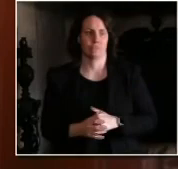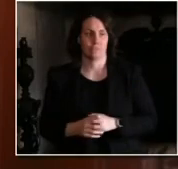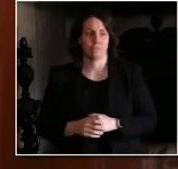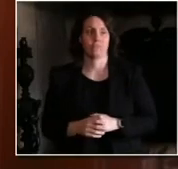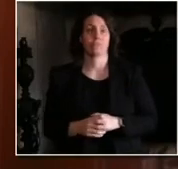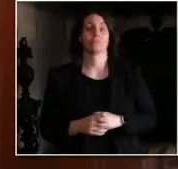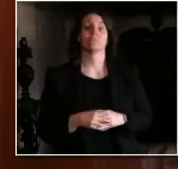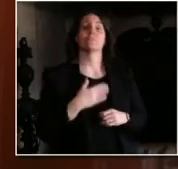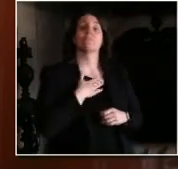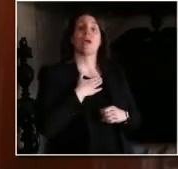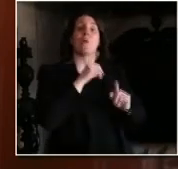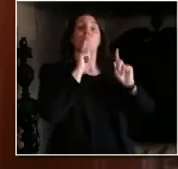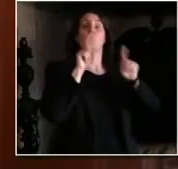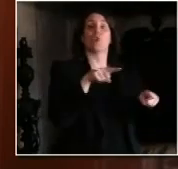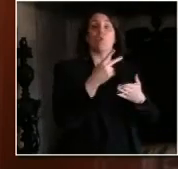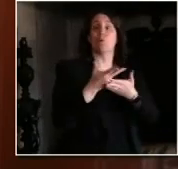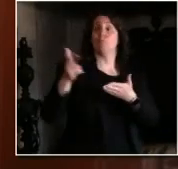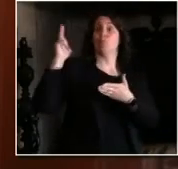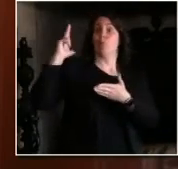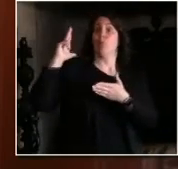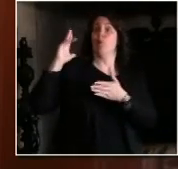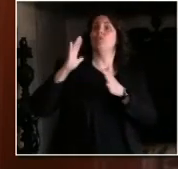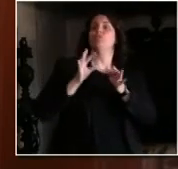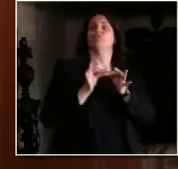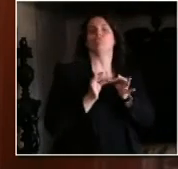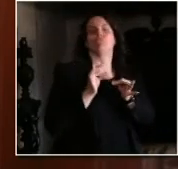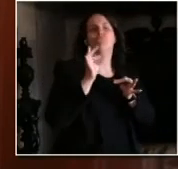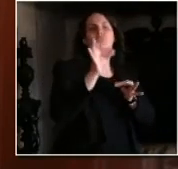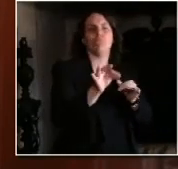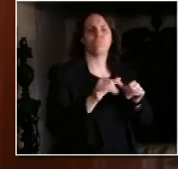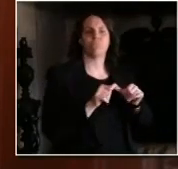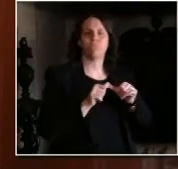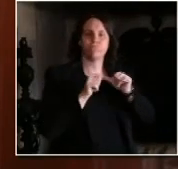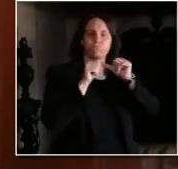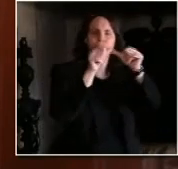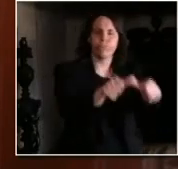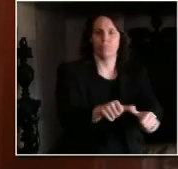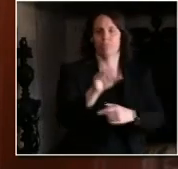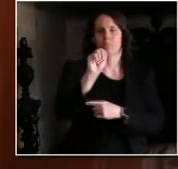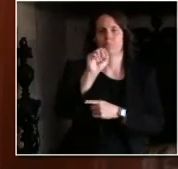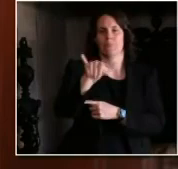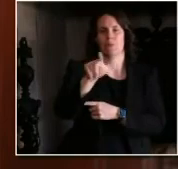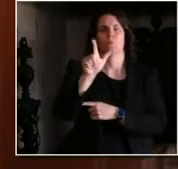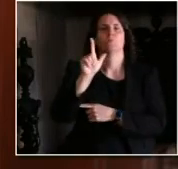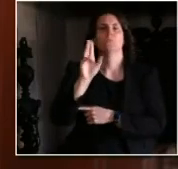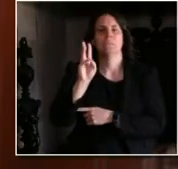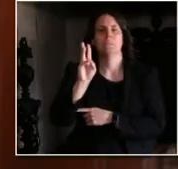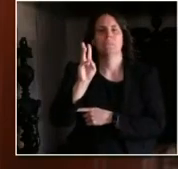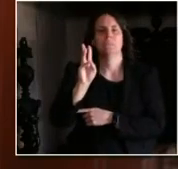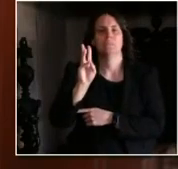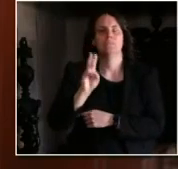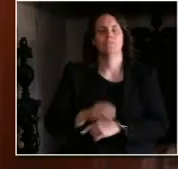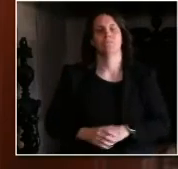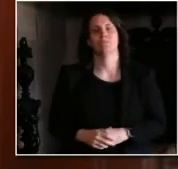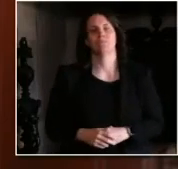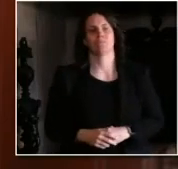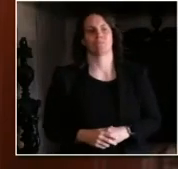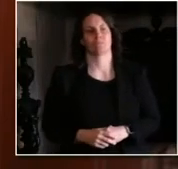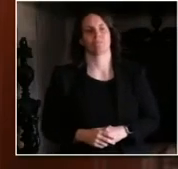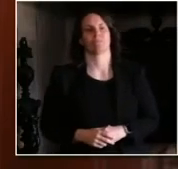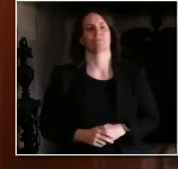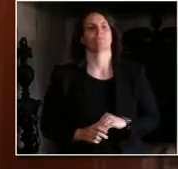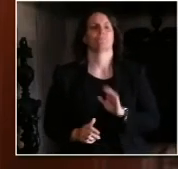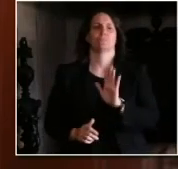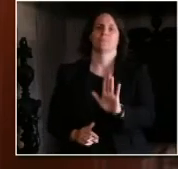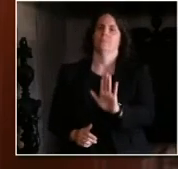families, our neighbors, and our communities safe, and so that we can continue flattening that curve so our health care workers and system